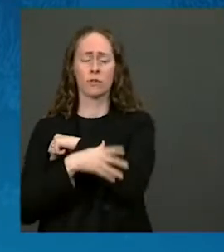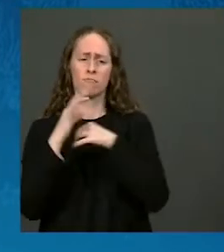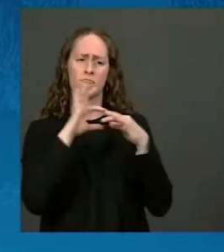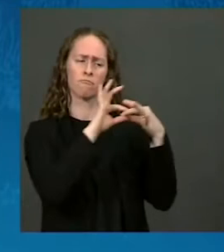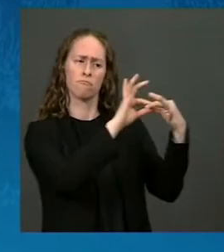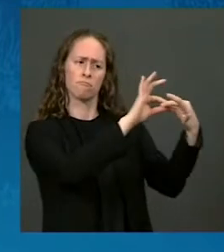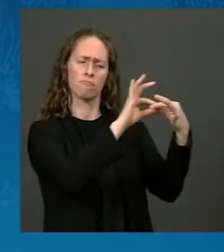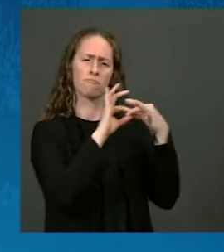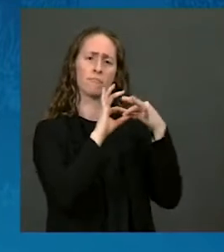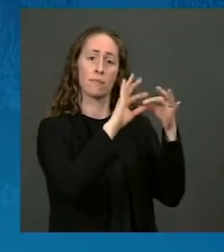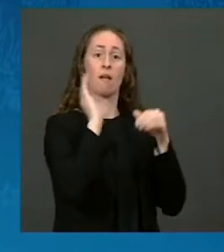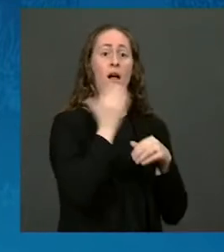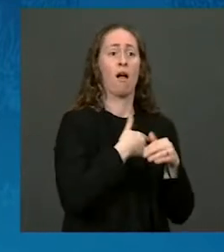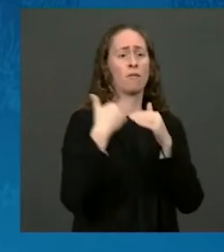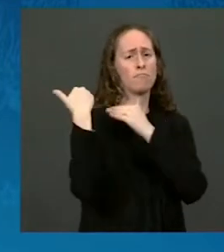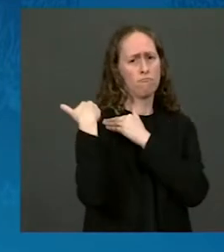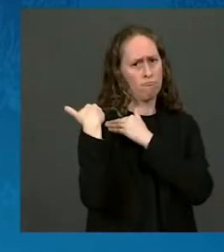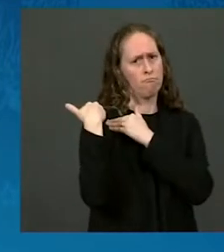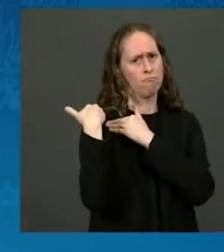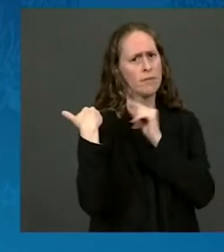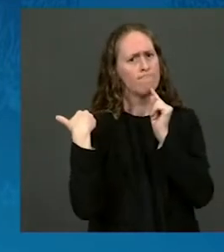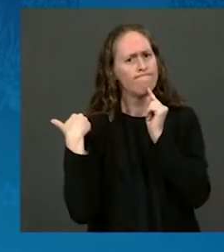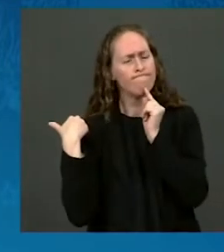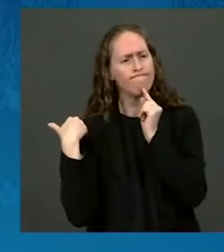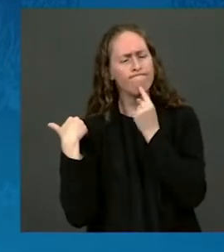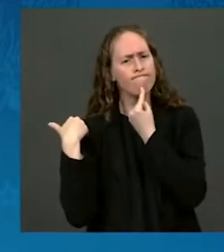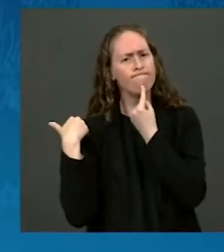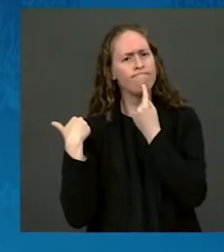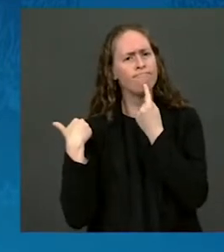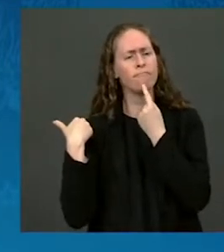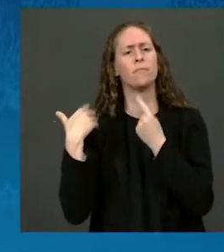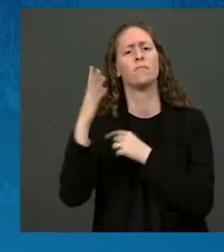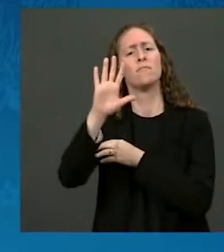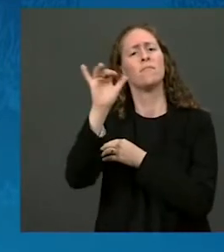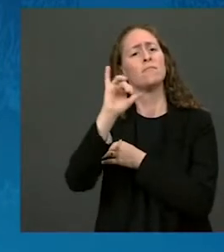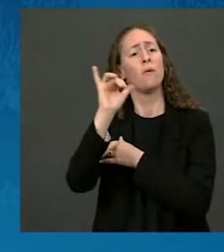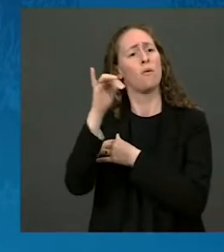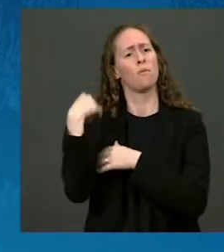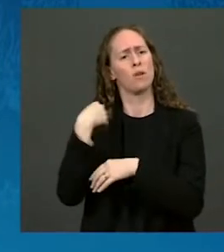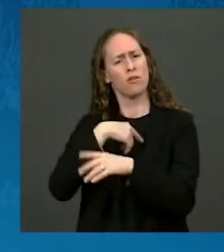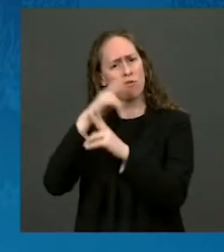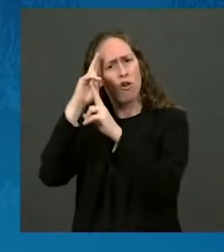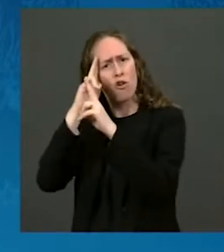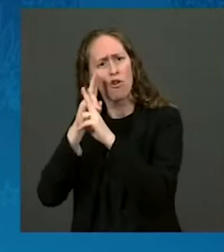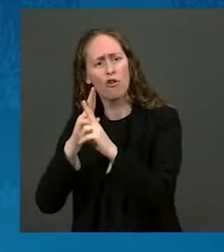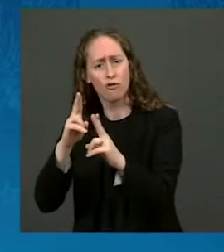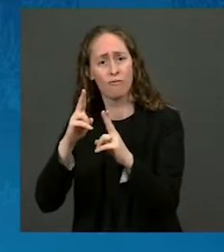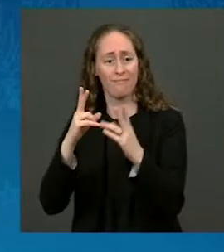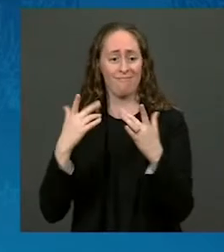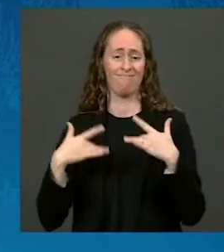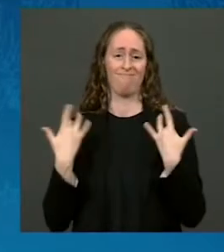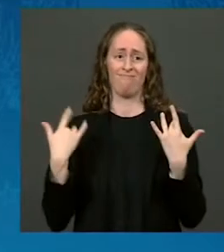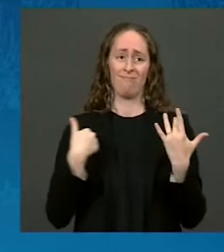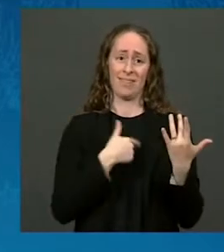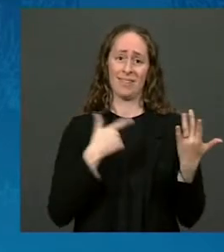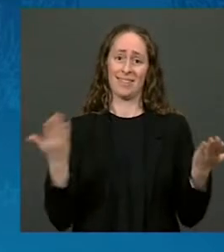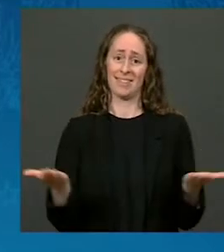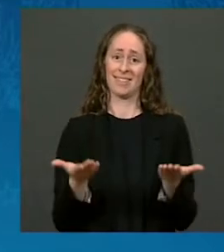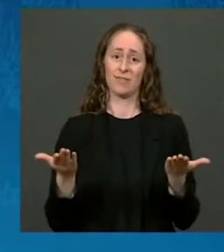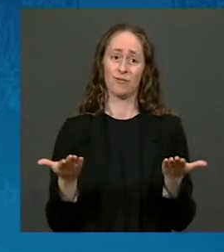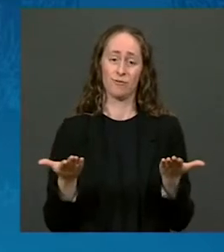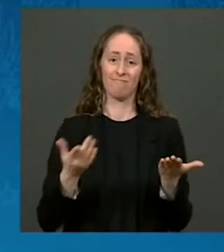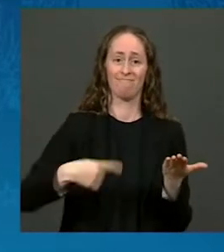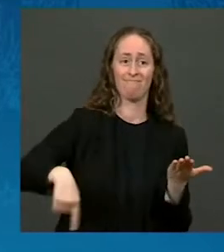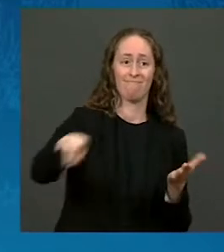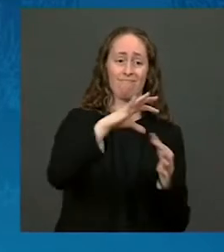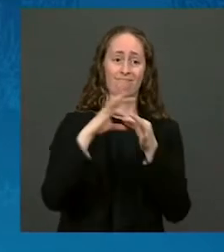to one another. It is an honor, of course, to be with you this week as we celebrate Indigenous Peoples'